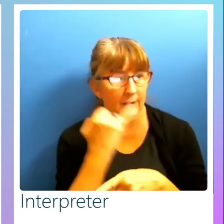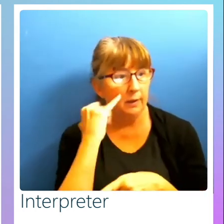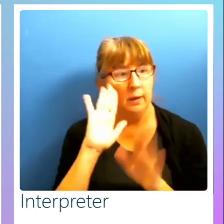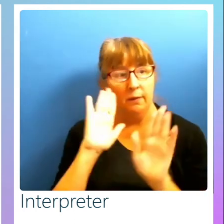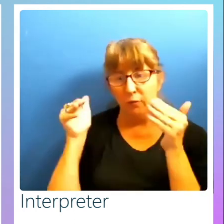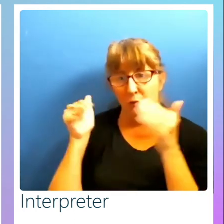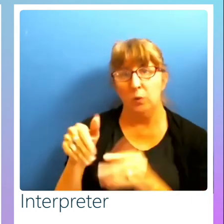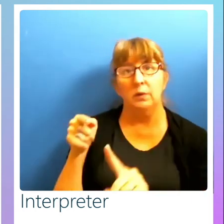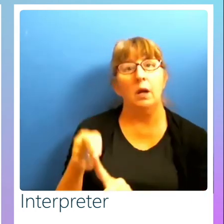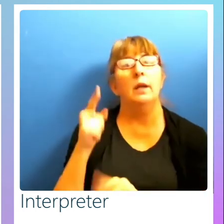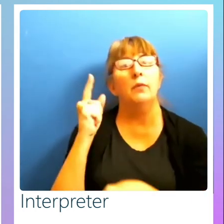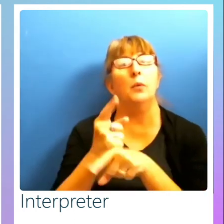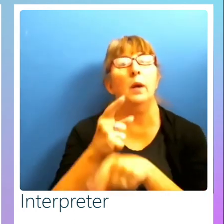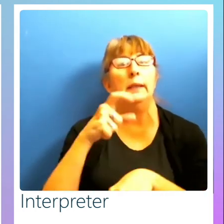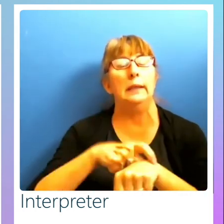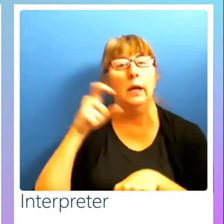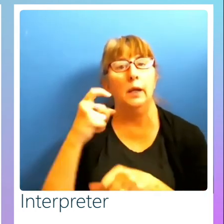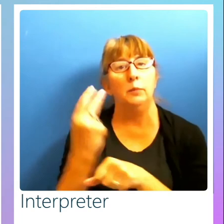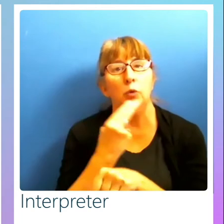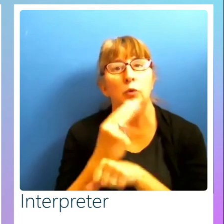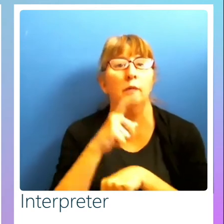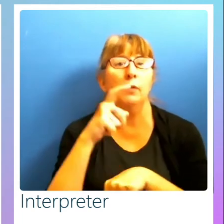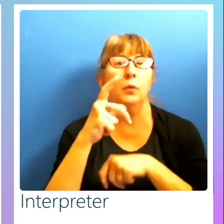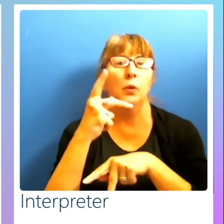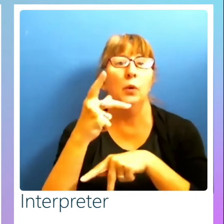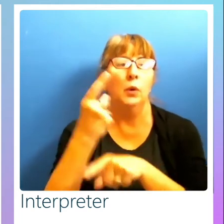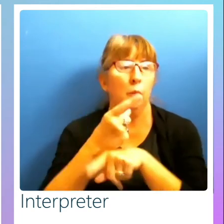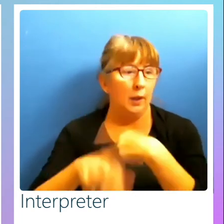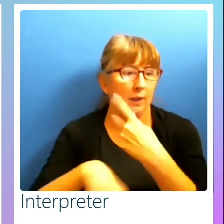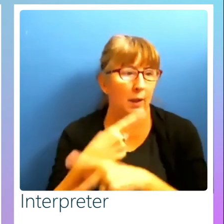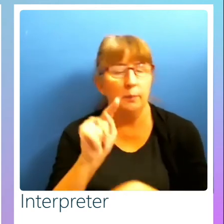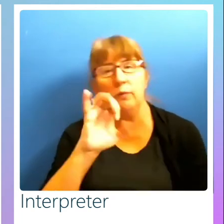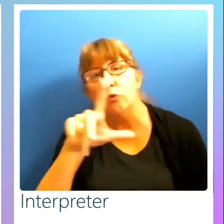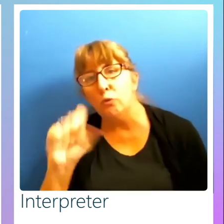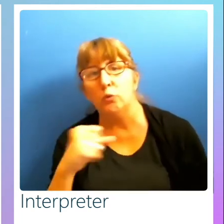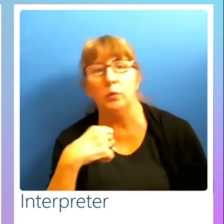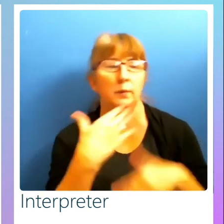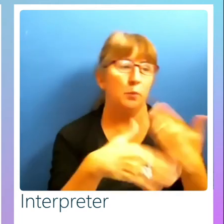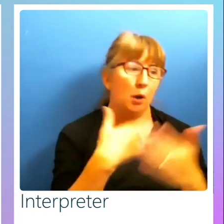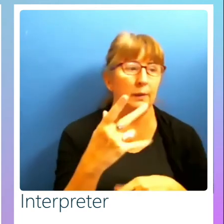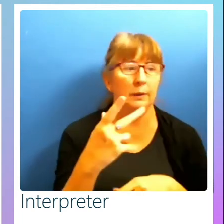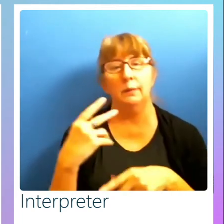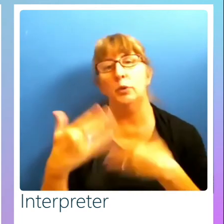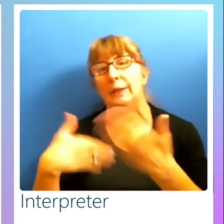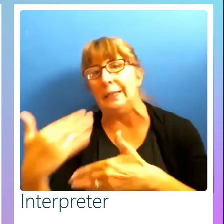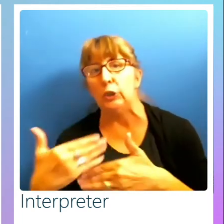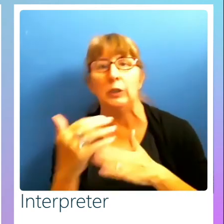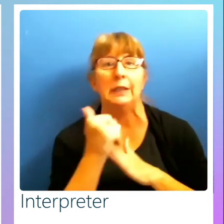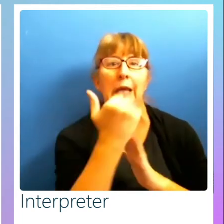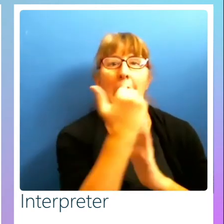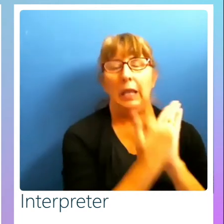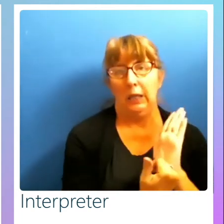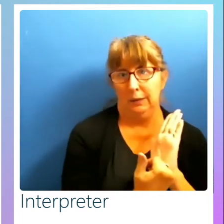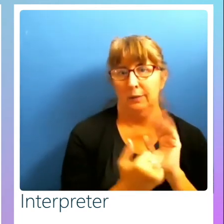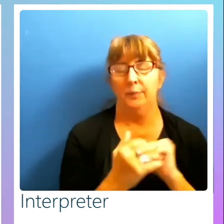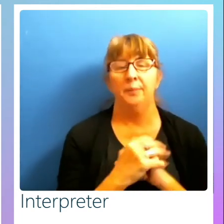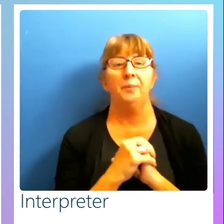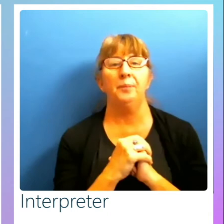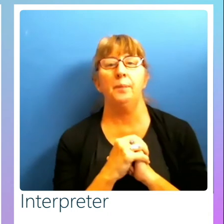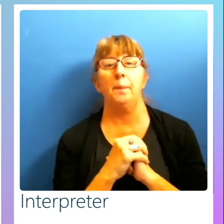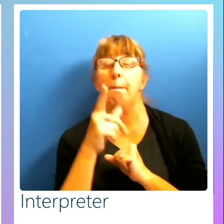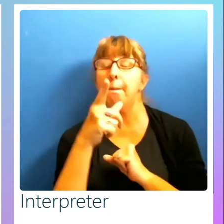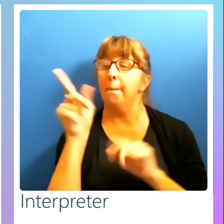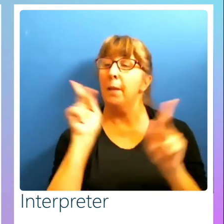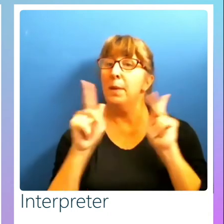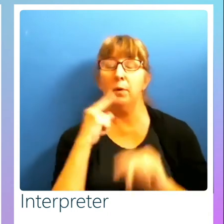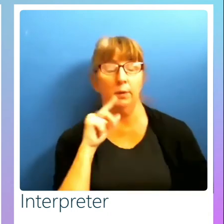on it at the right time, using the right types of tools and the right types of processes and procedures and guidelines, that people are going to say,